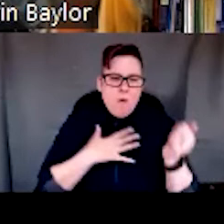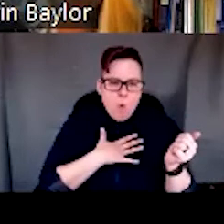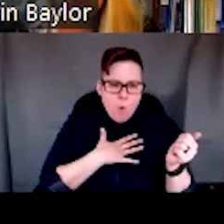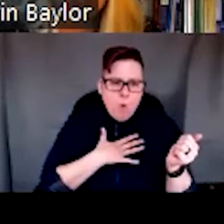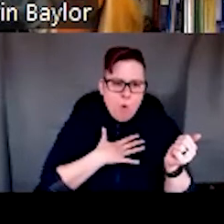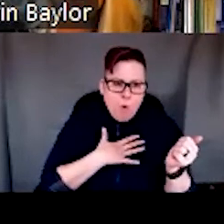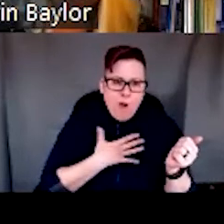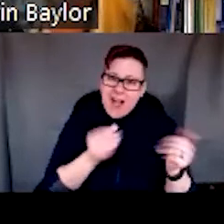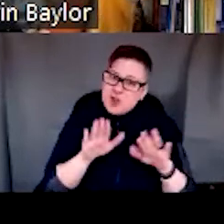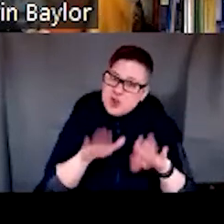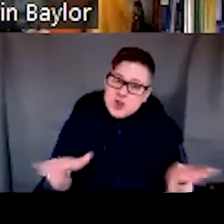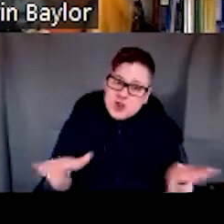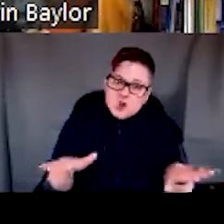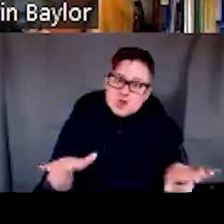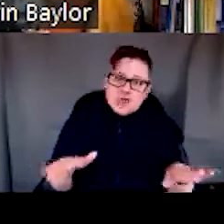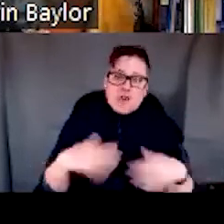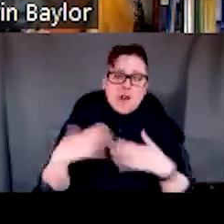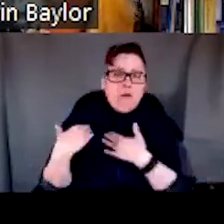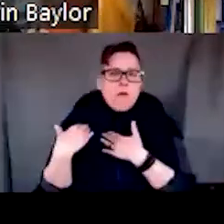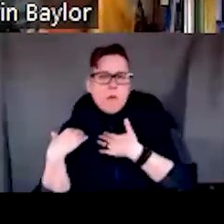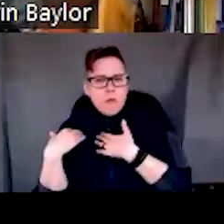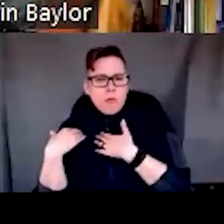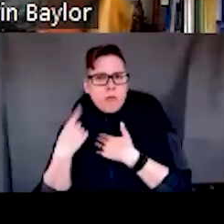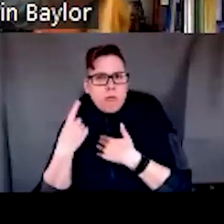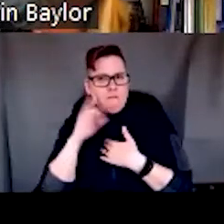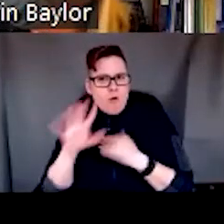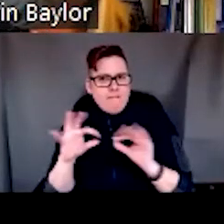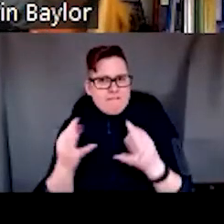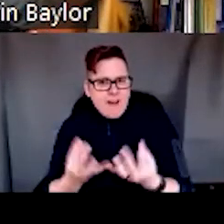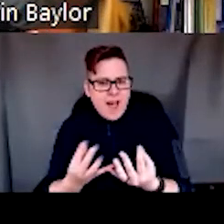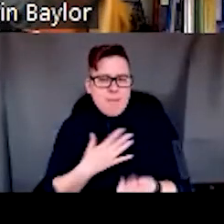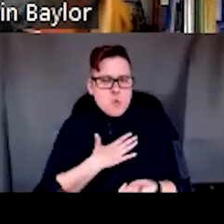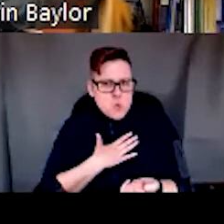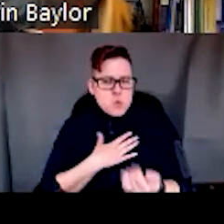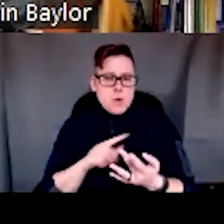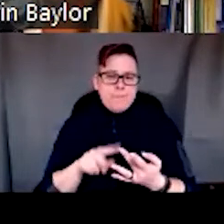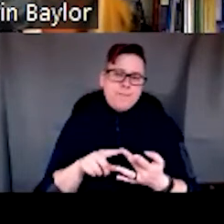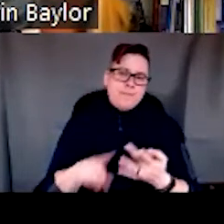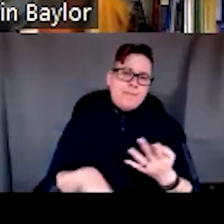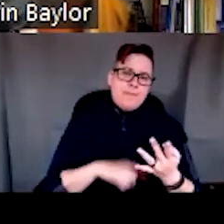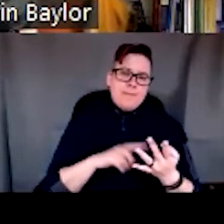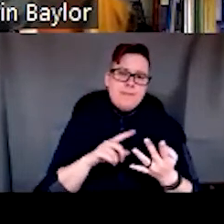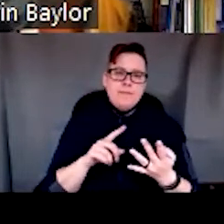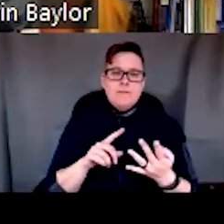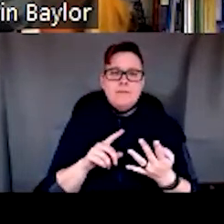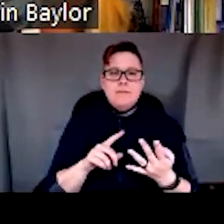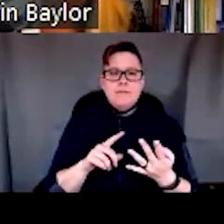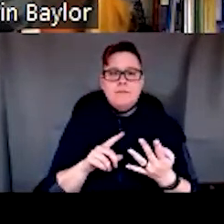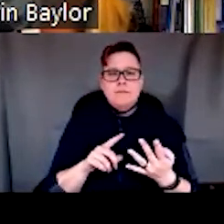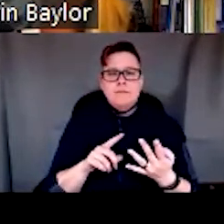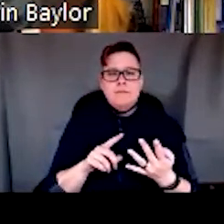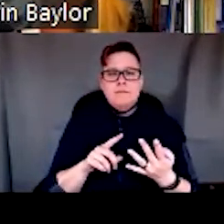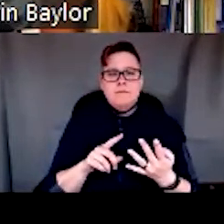you know, even children had such burdens to carry within their family units. Um, and then, you know,